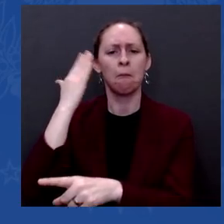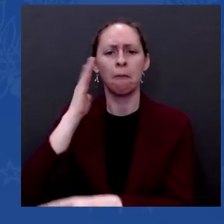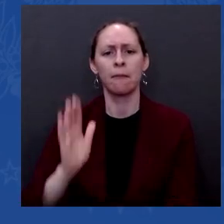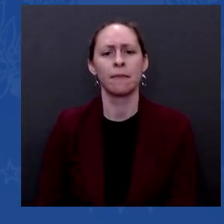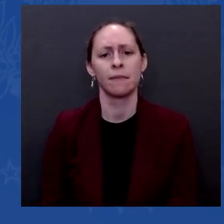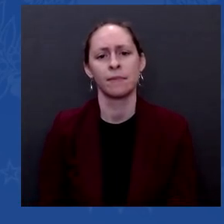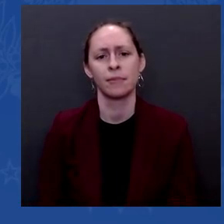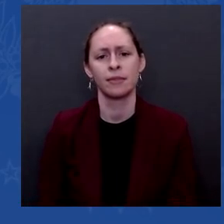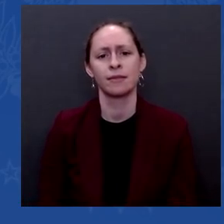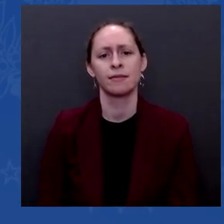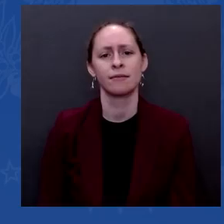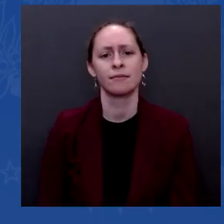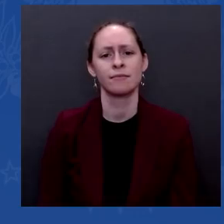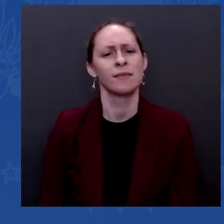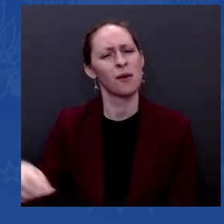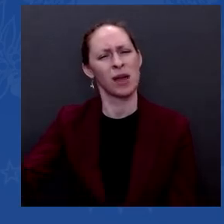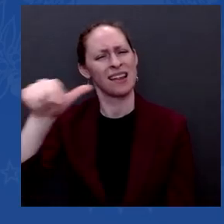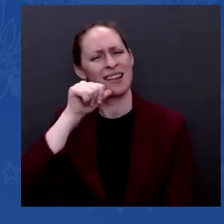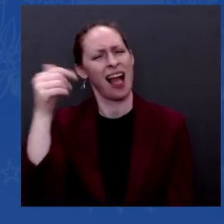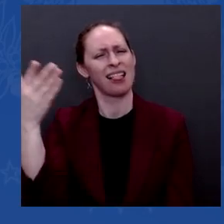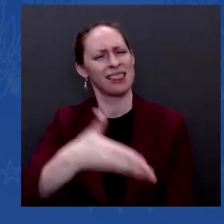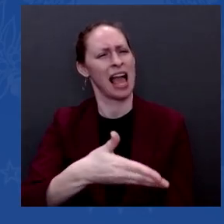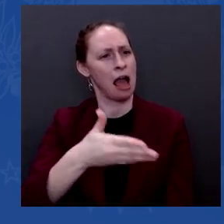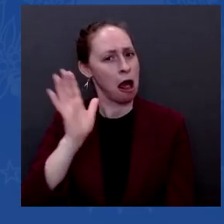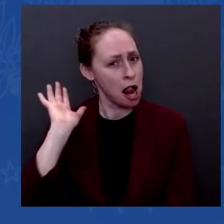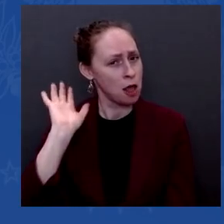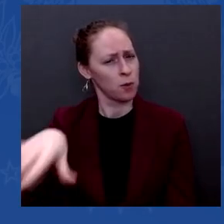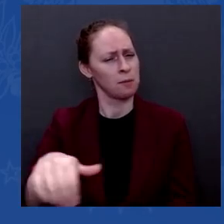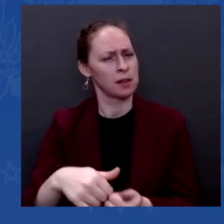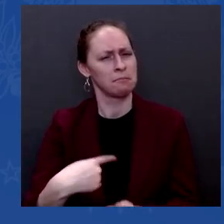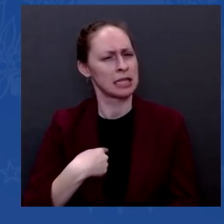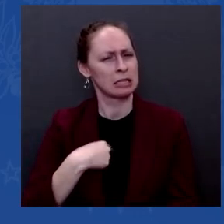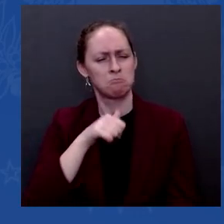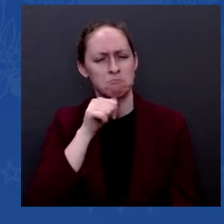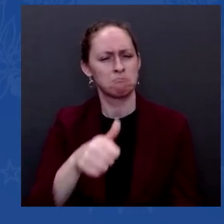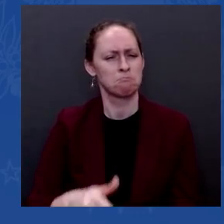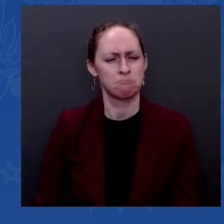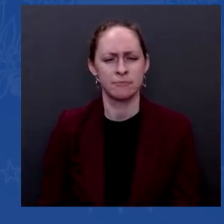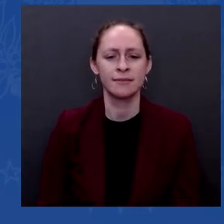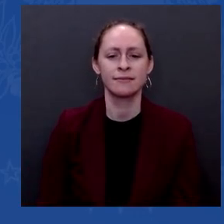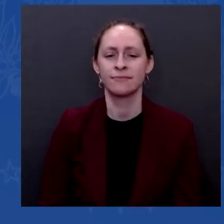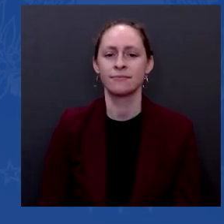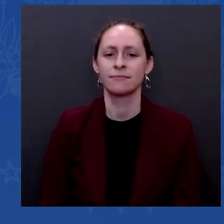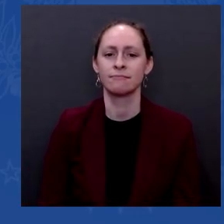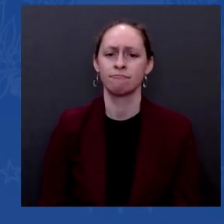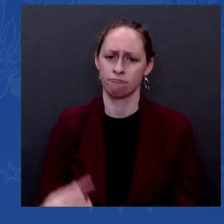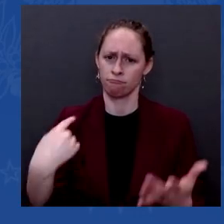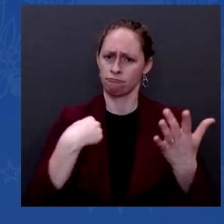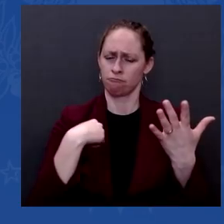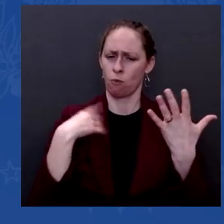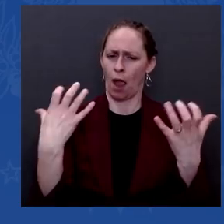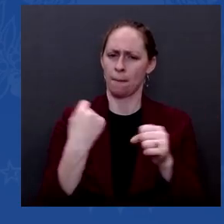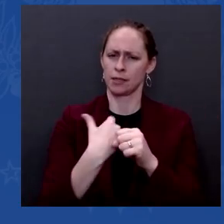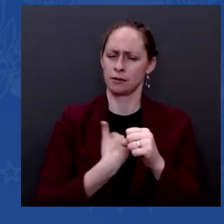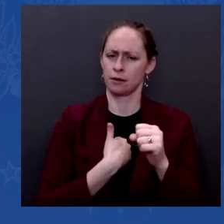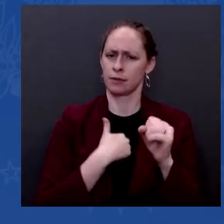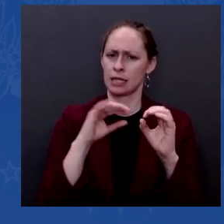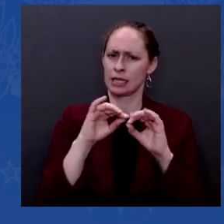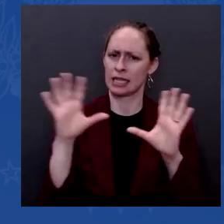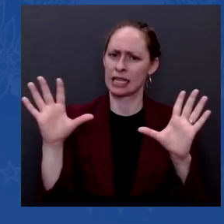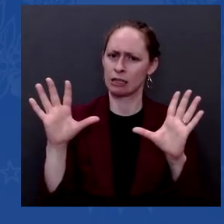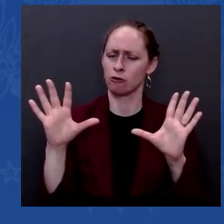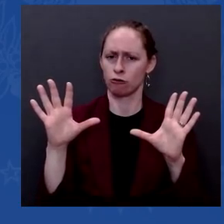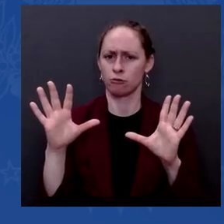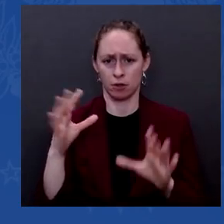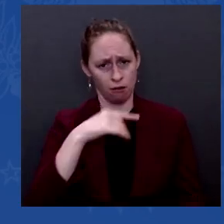made it clear that I thought that China had an obligation to be more forthcoming on exactly what the